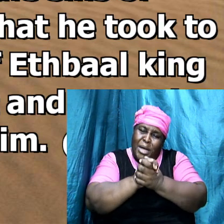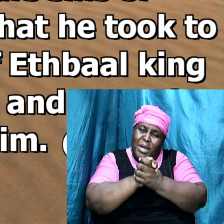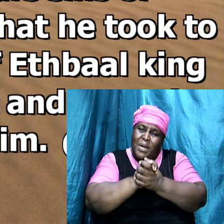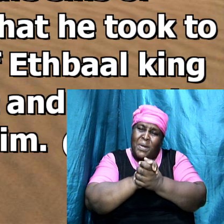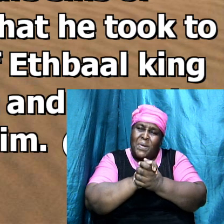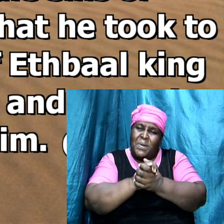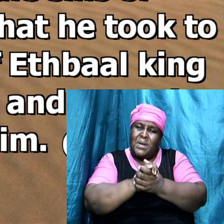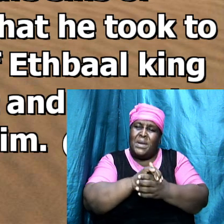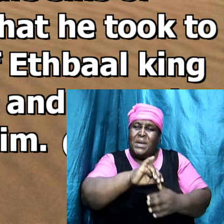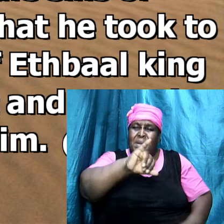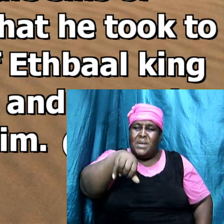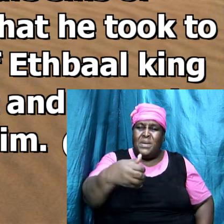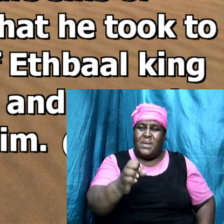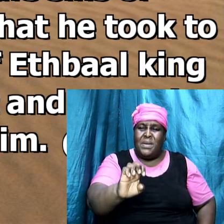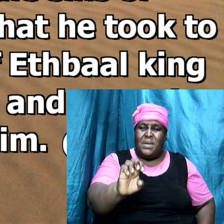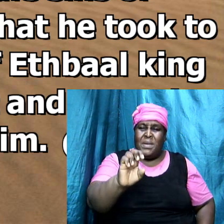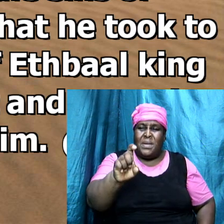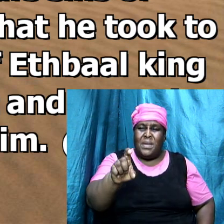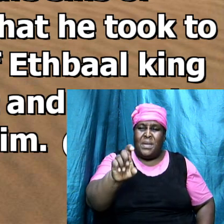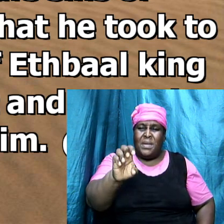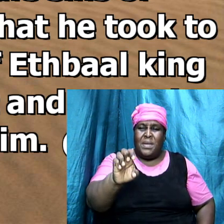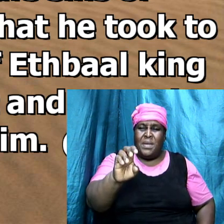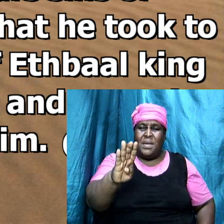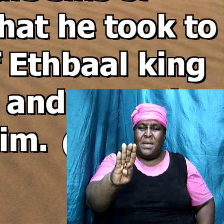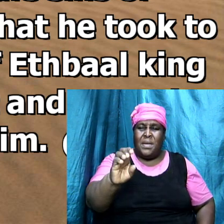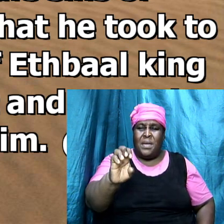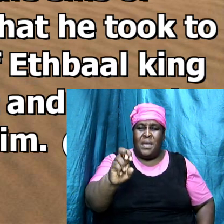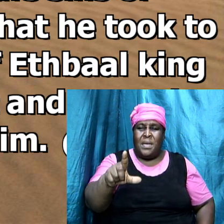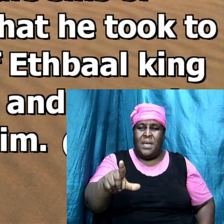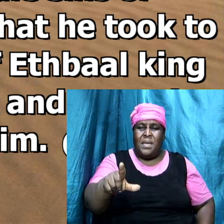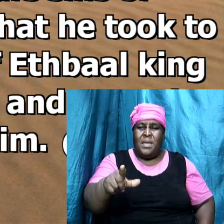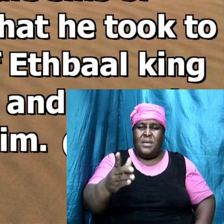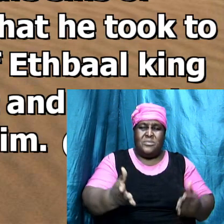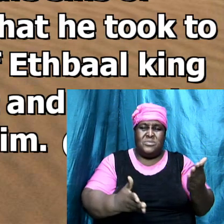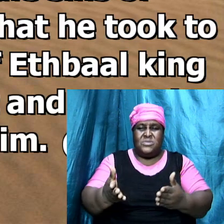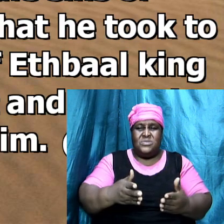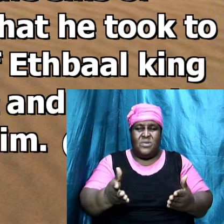Zidonians and went and served Beal and worshipped him